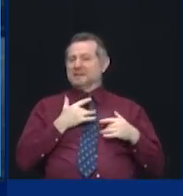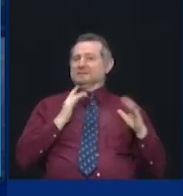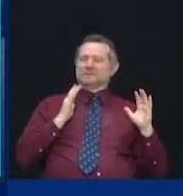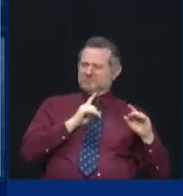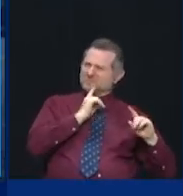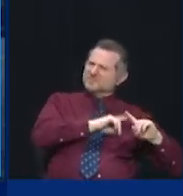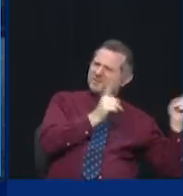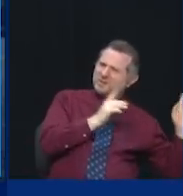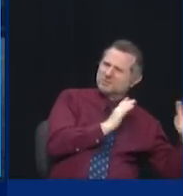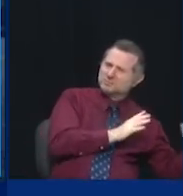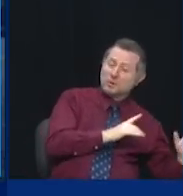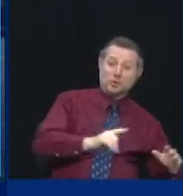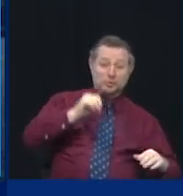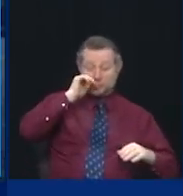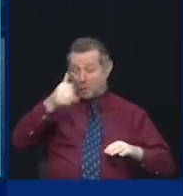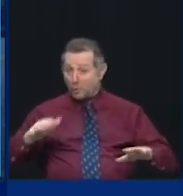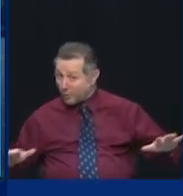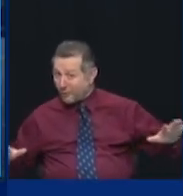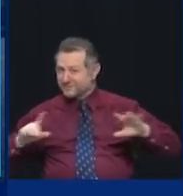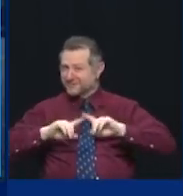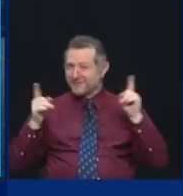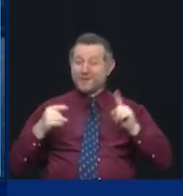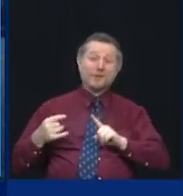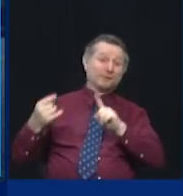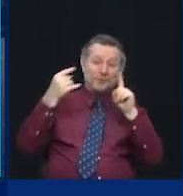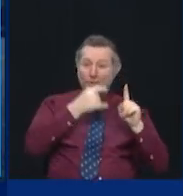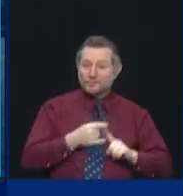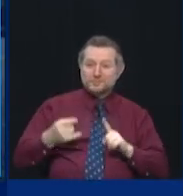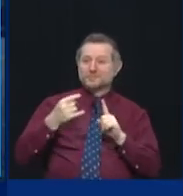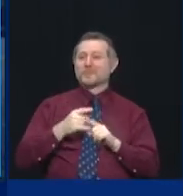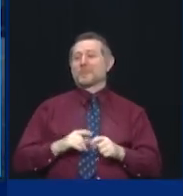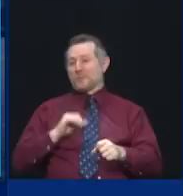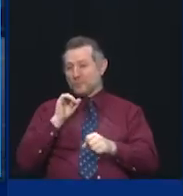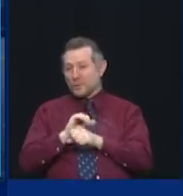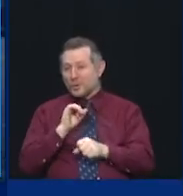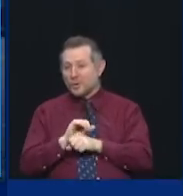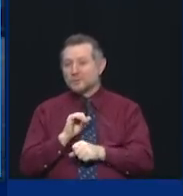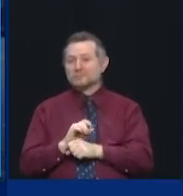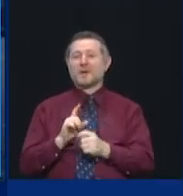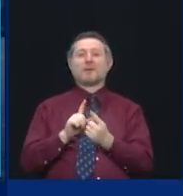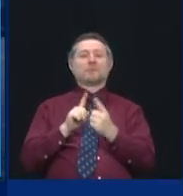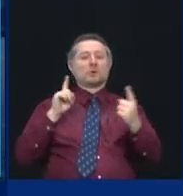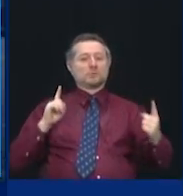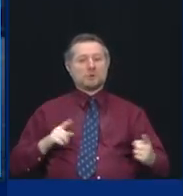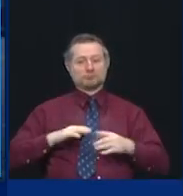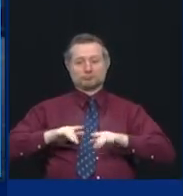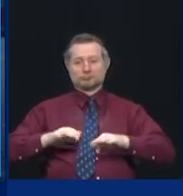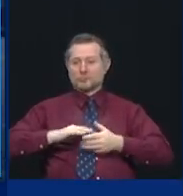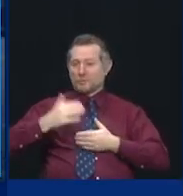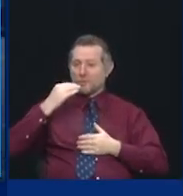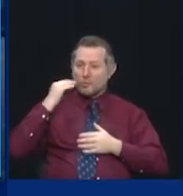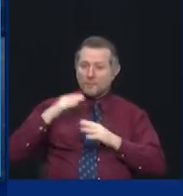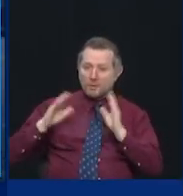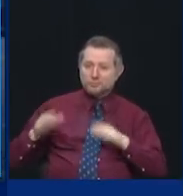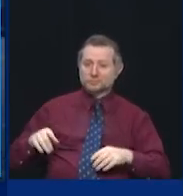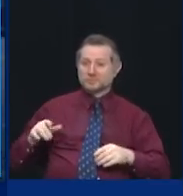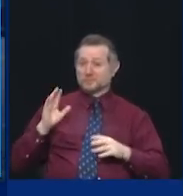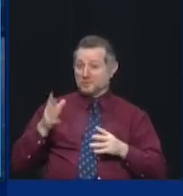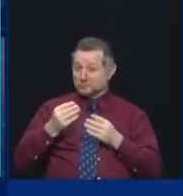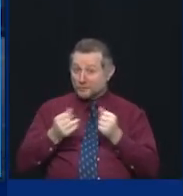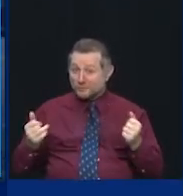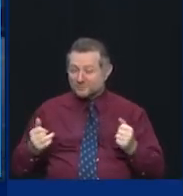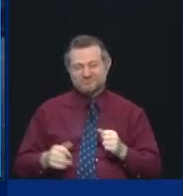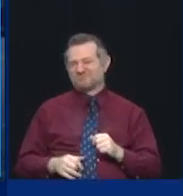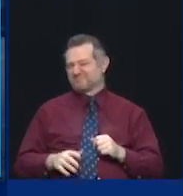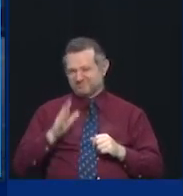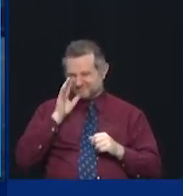Zoom and remote work are not going to go away. People's feelings are not going to go away. The anxiety is